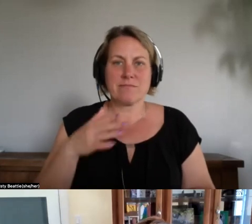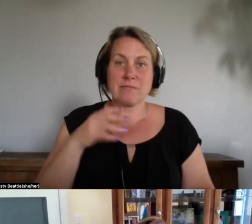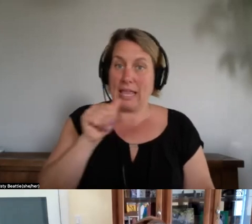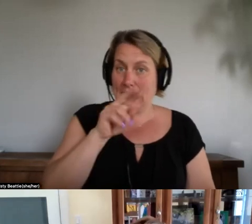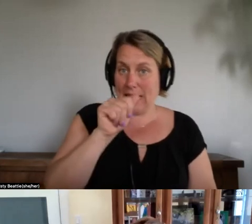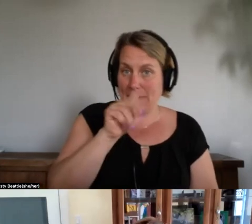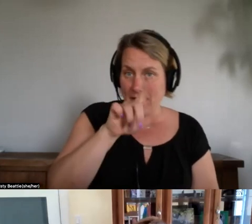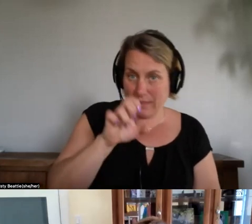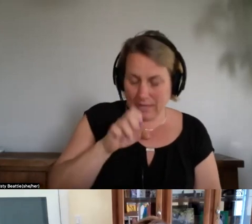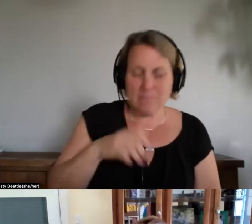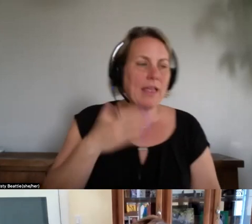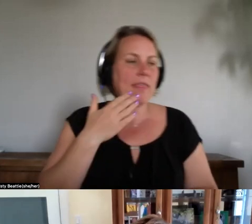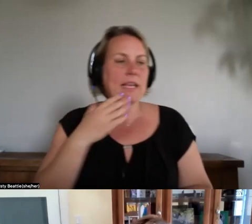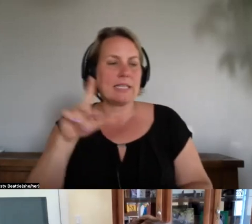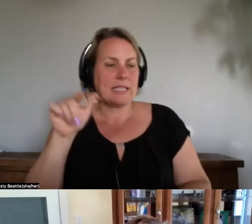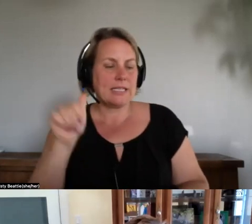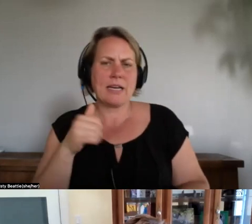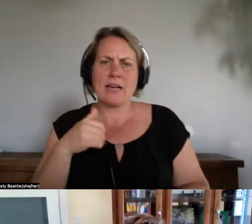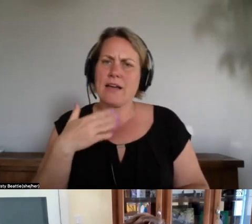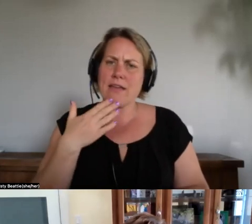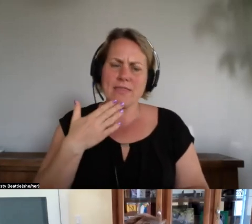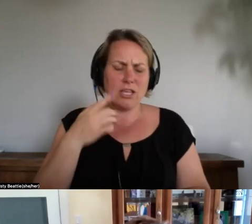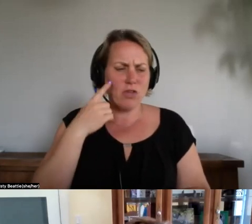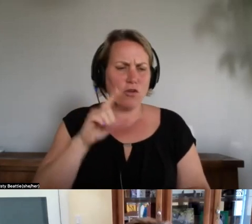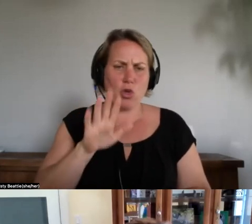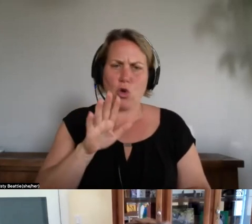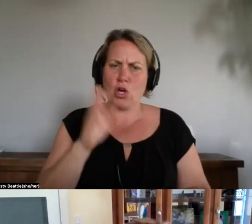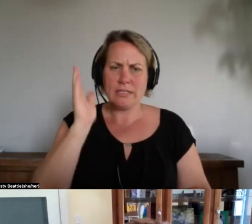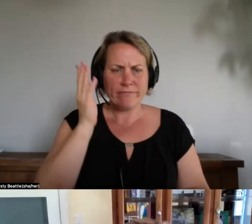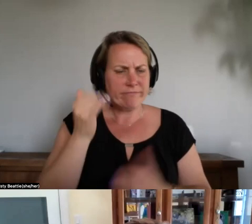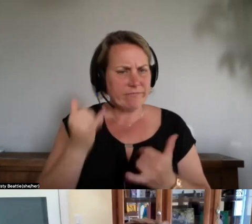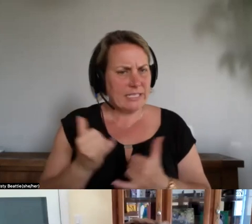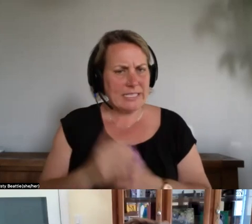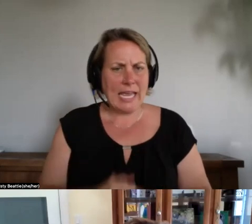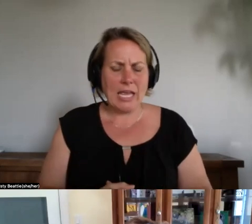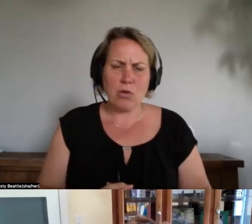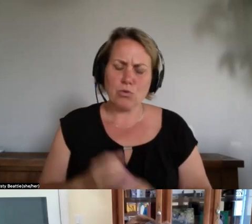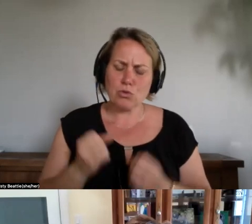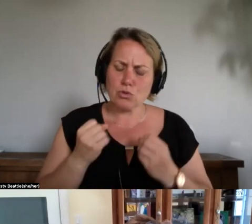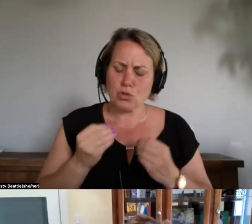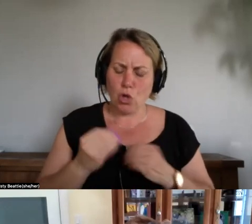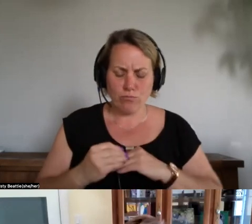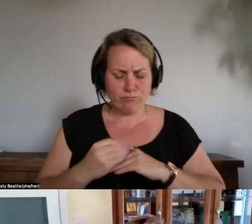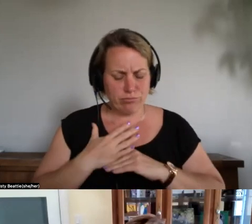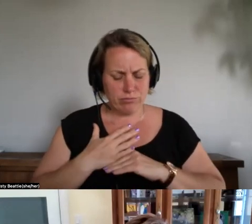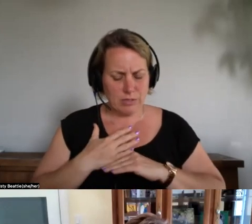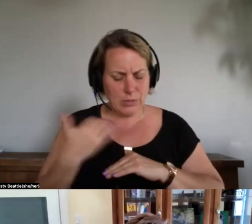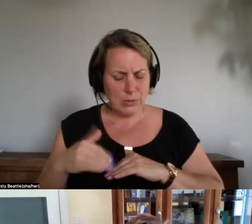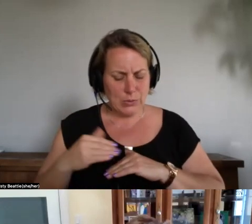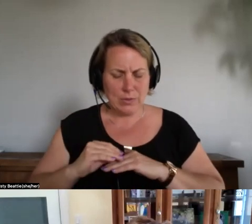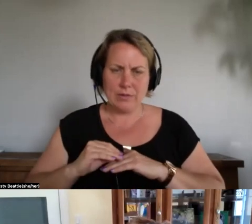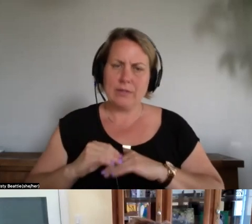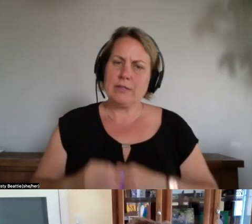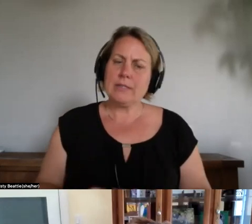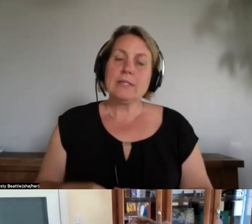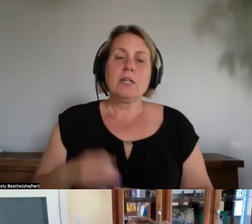patricia it um it was so interesting and um so insightful one of the so following up on